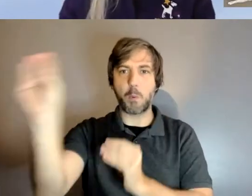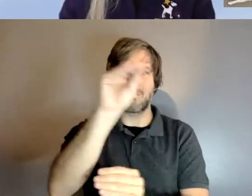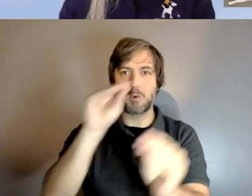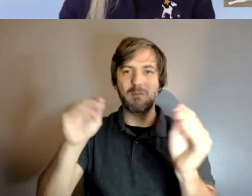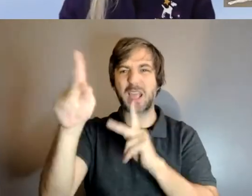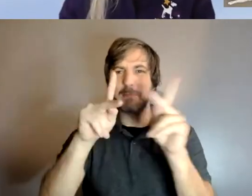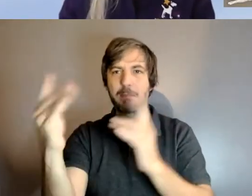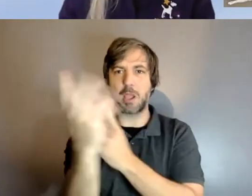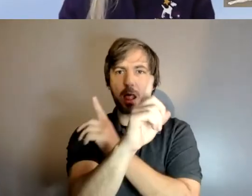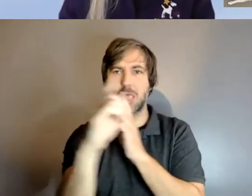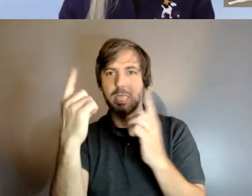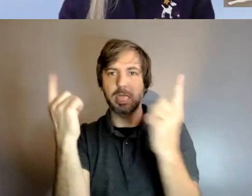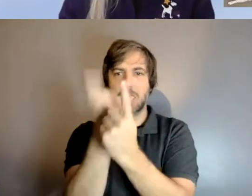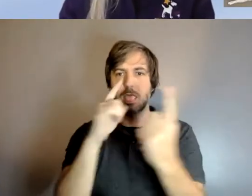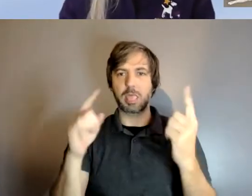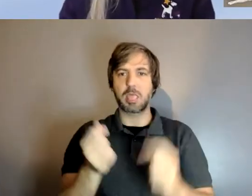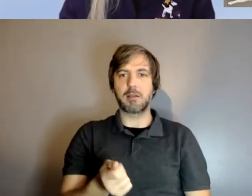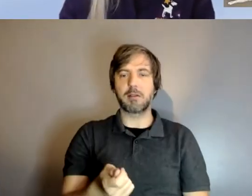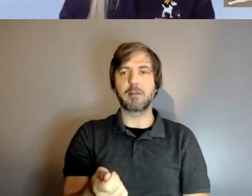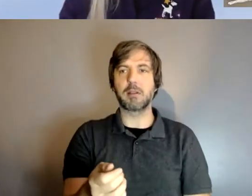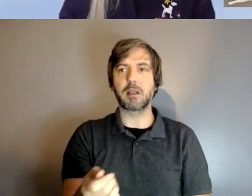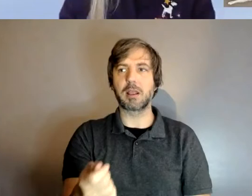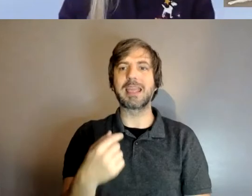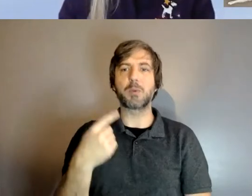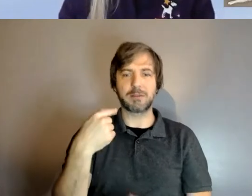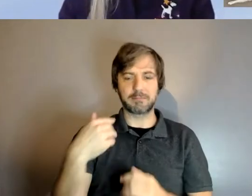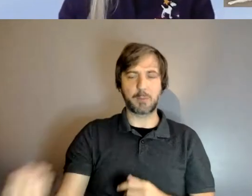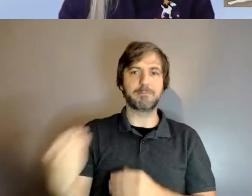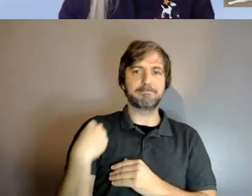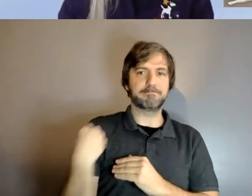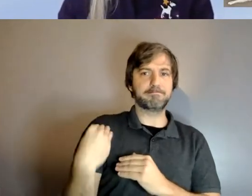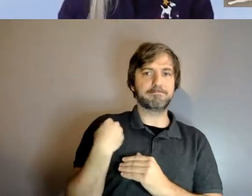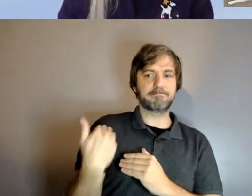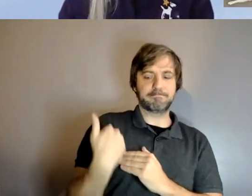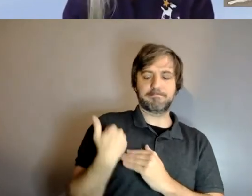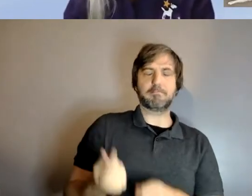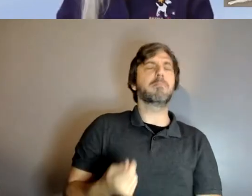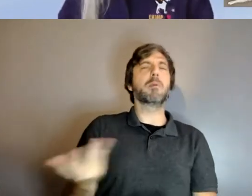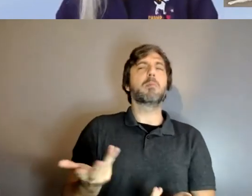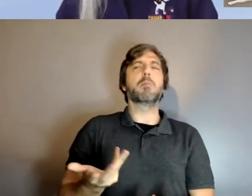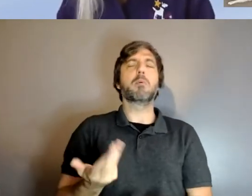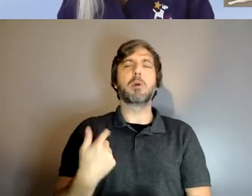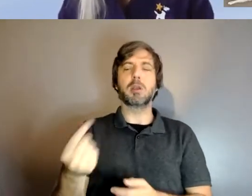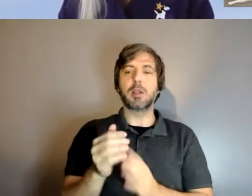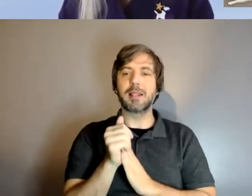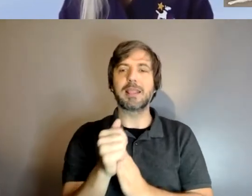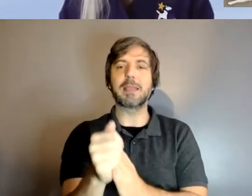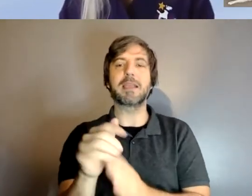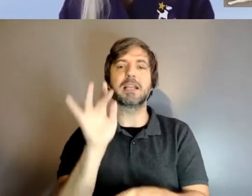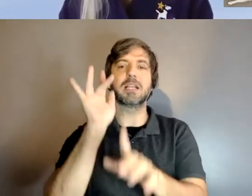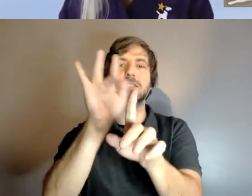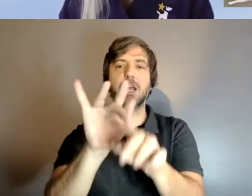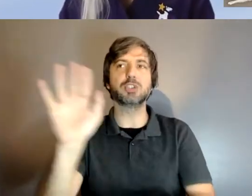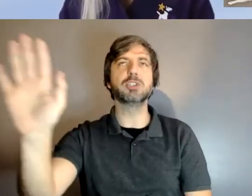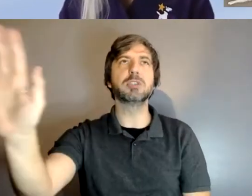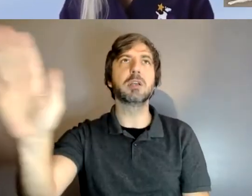so i can reach out and touch and see what is going on he's supposed to stop at the top or the bottom of the staircase or the